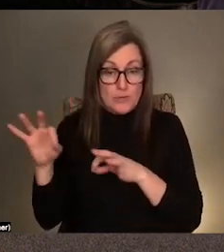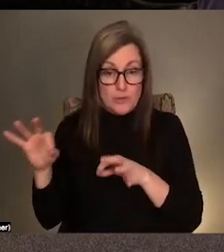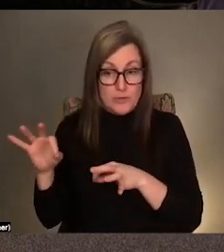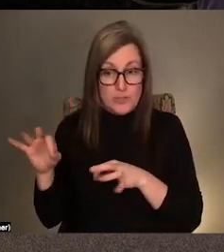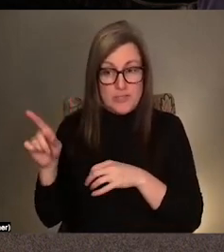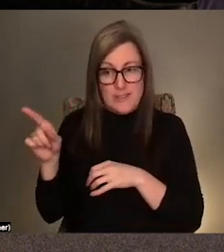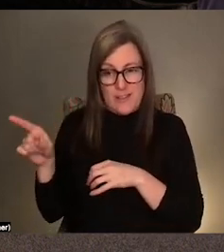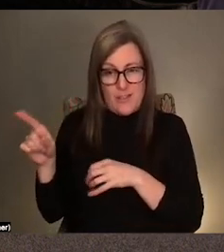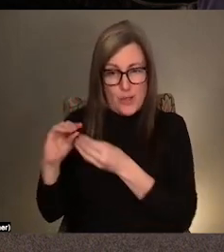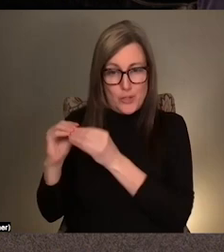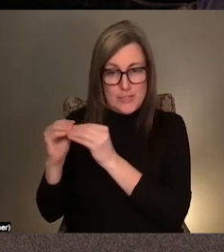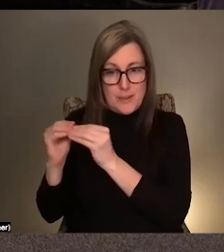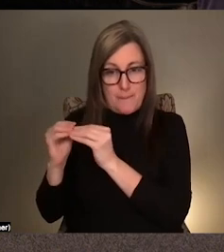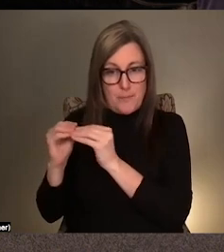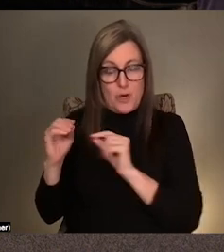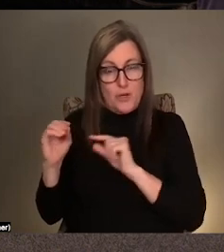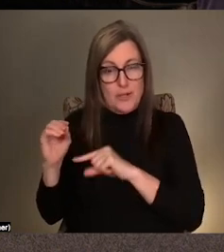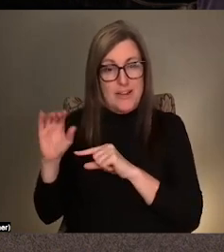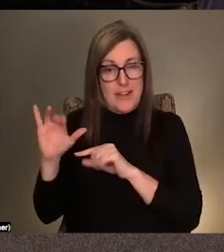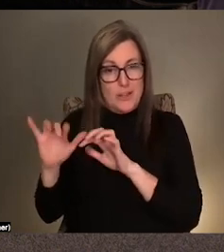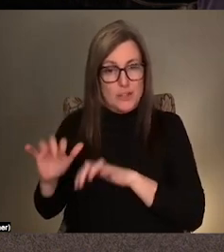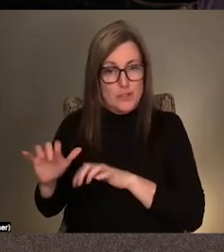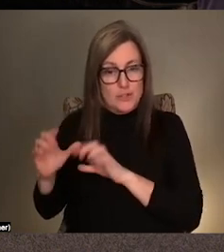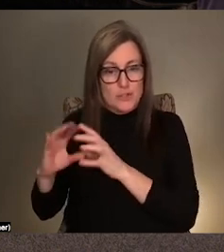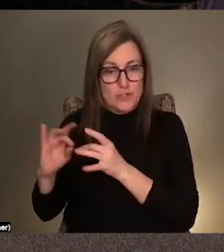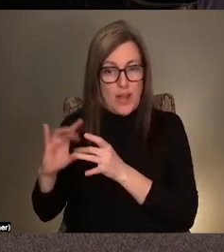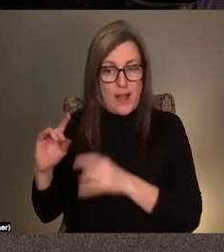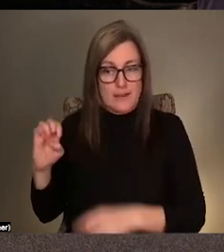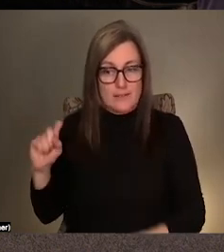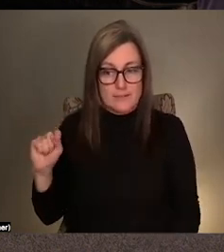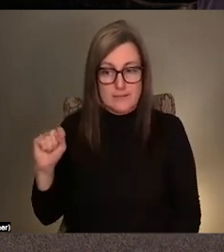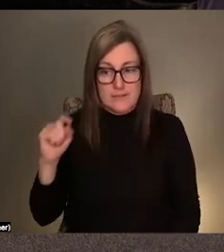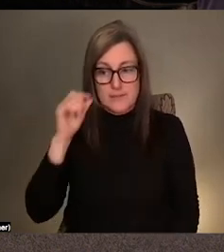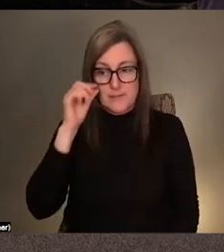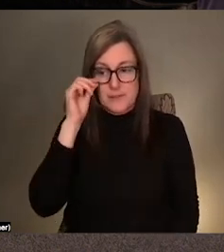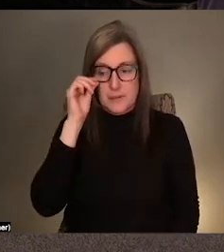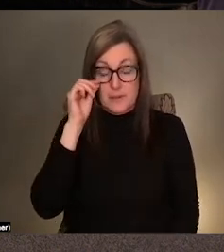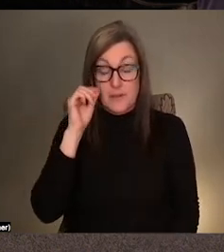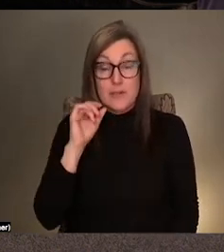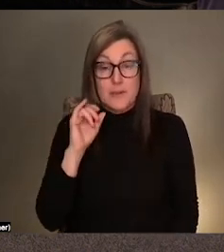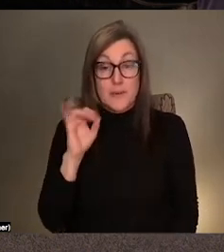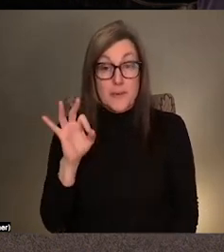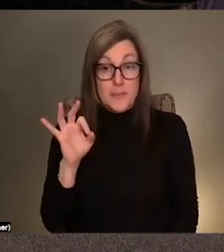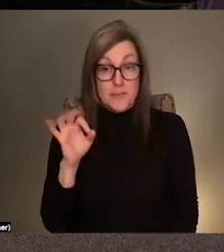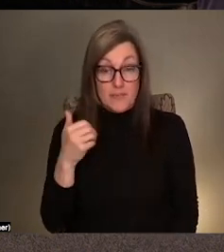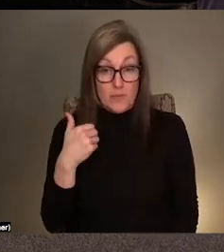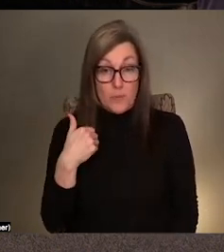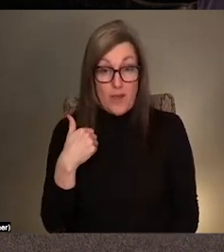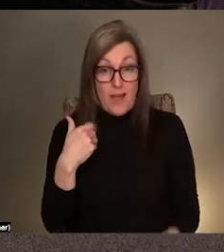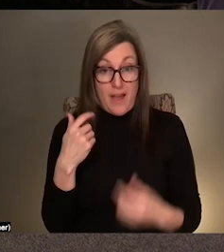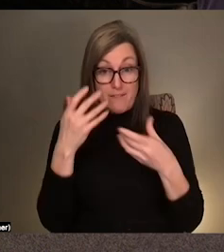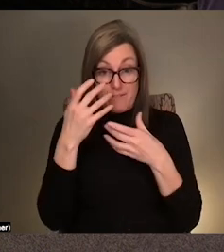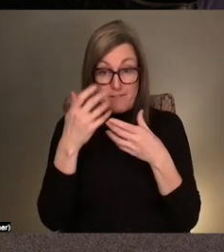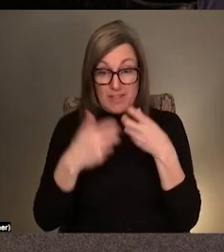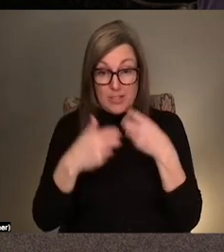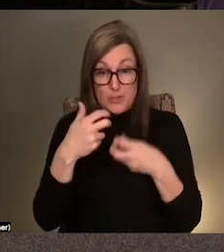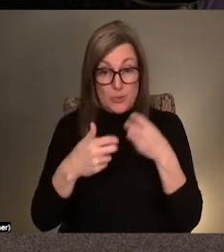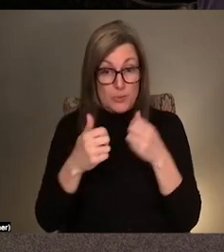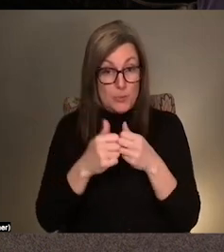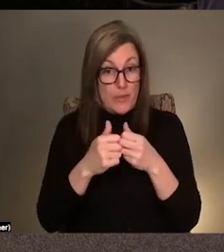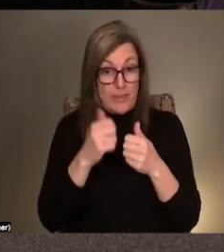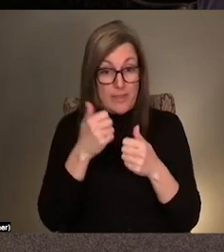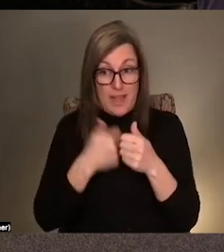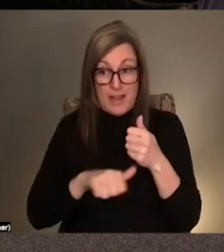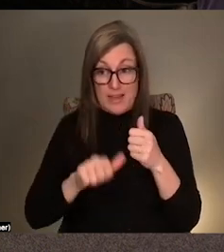connected to our audio description feed. And if you have any issues at all with any of the access, please feel free to contact either